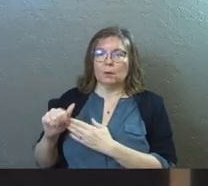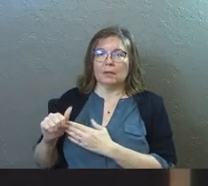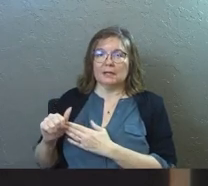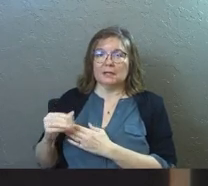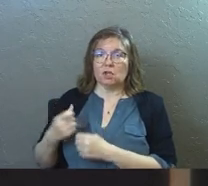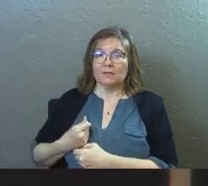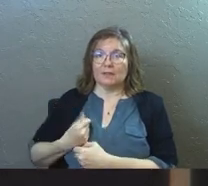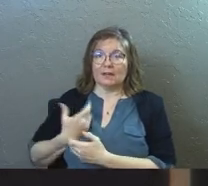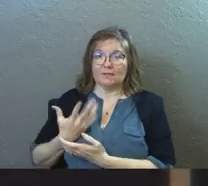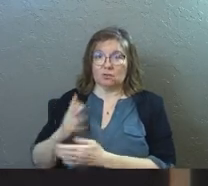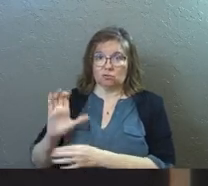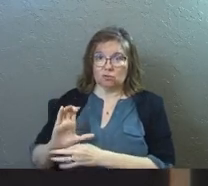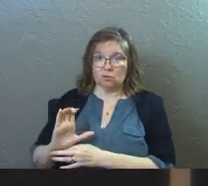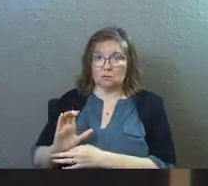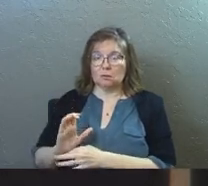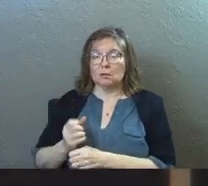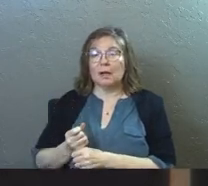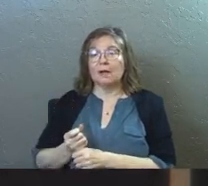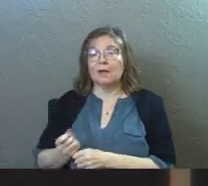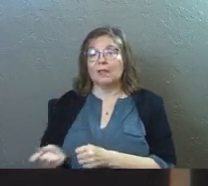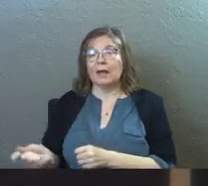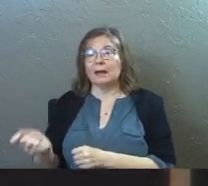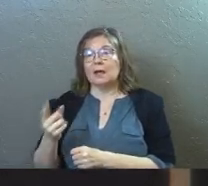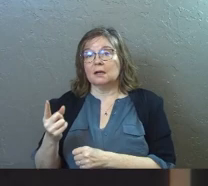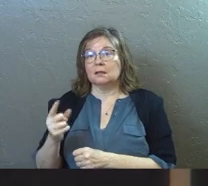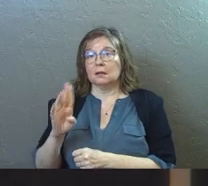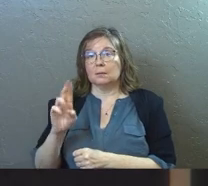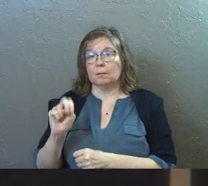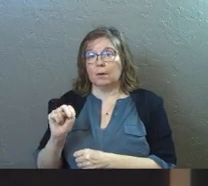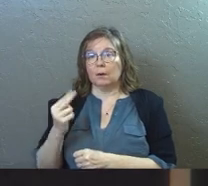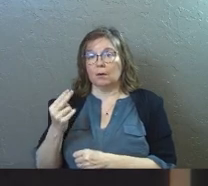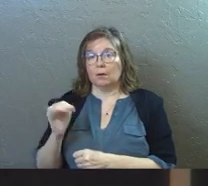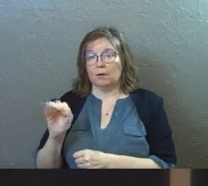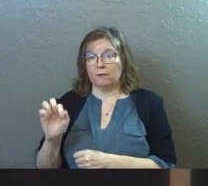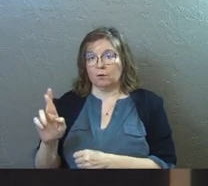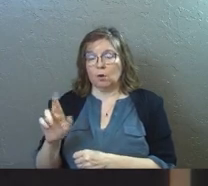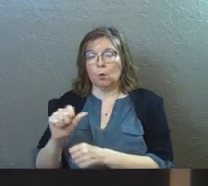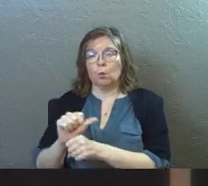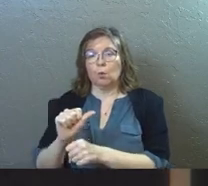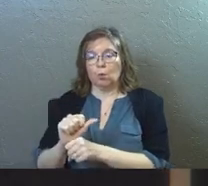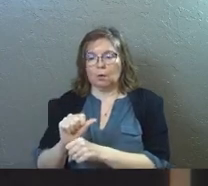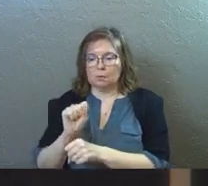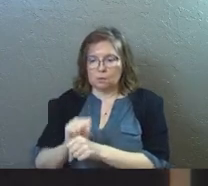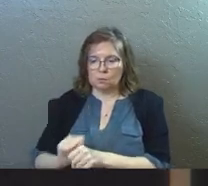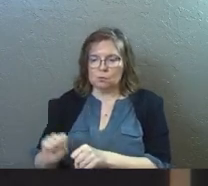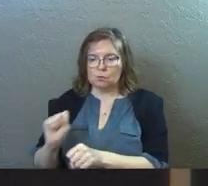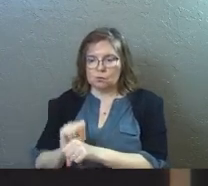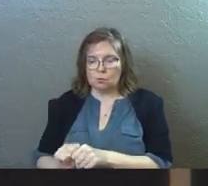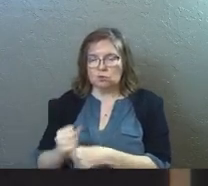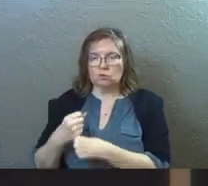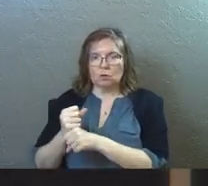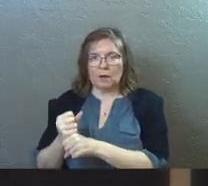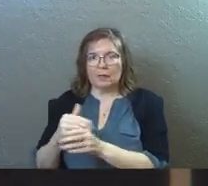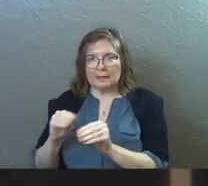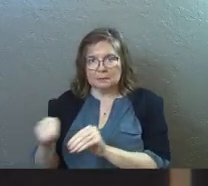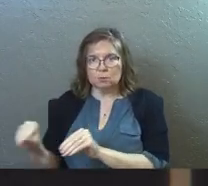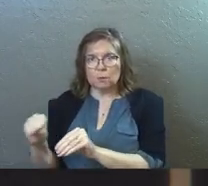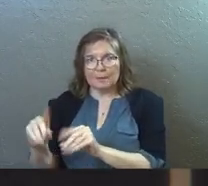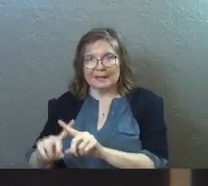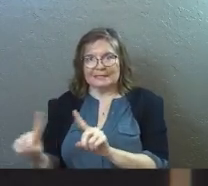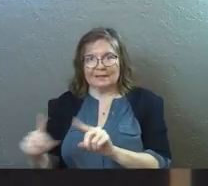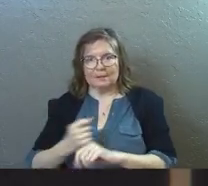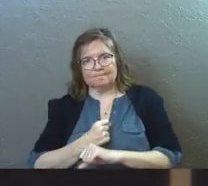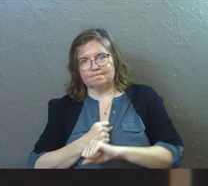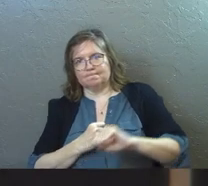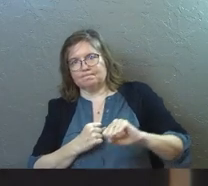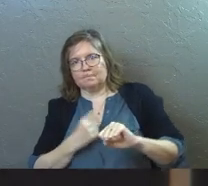Well, a year later, Bonhoeffer had worked at this and was trying to create this movement and he